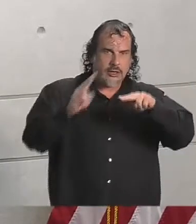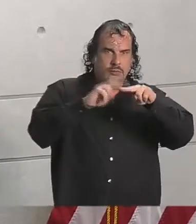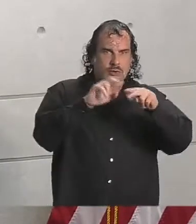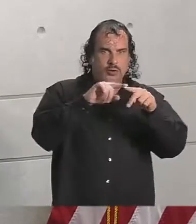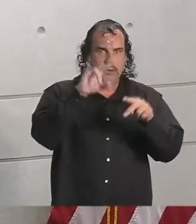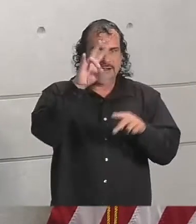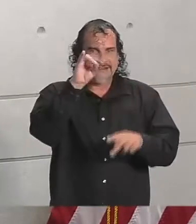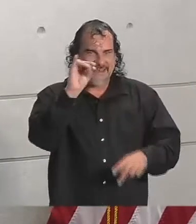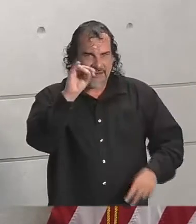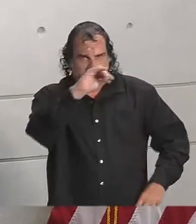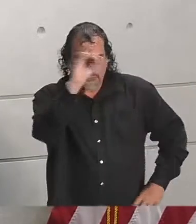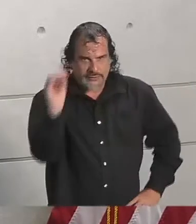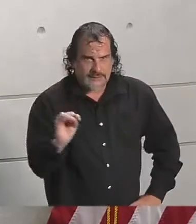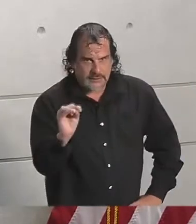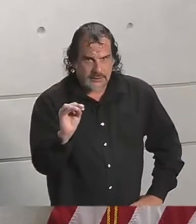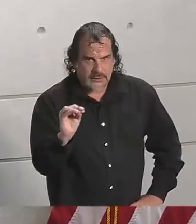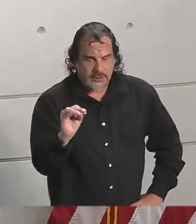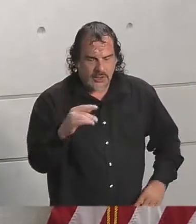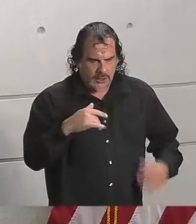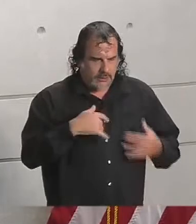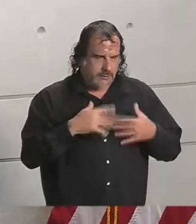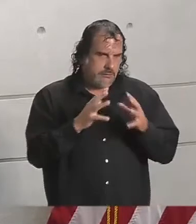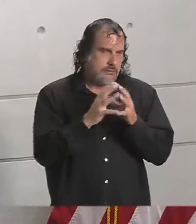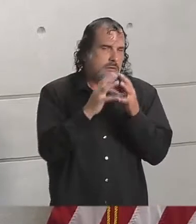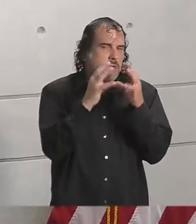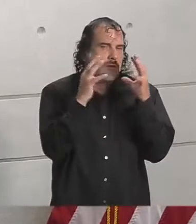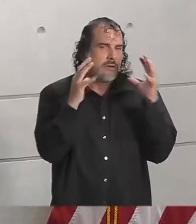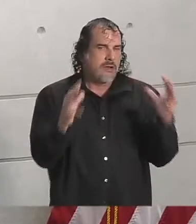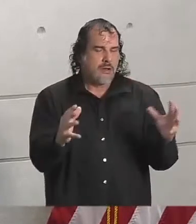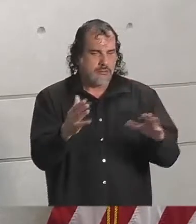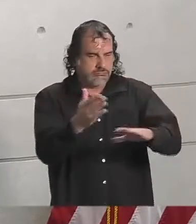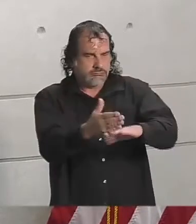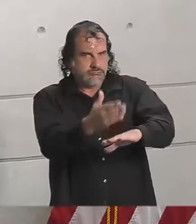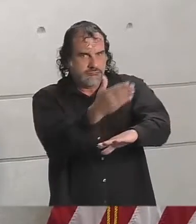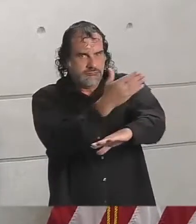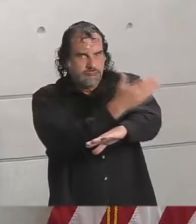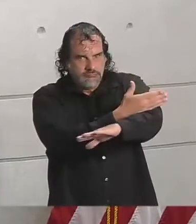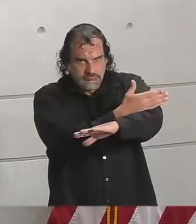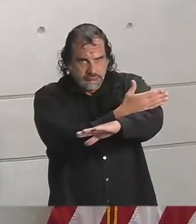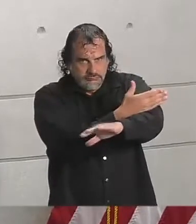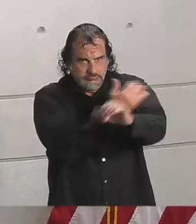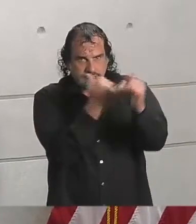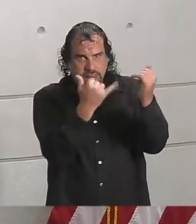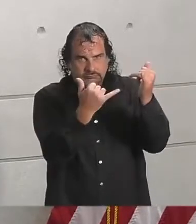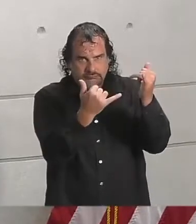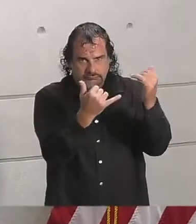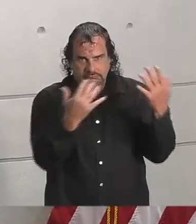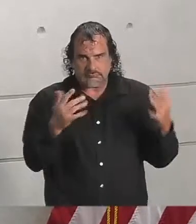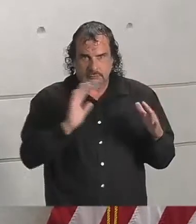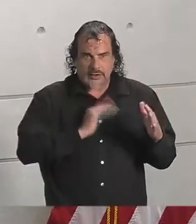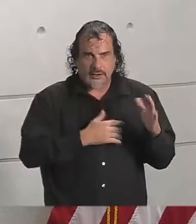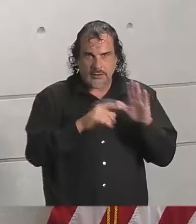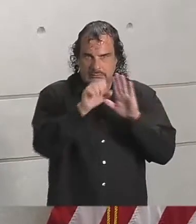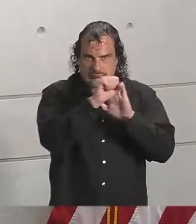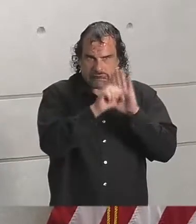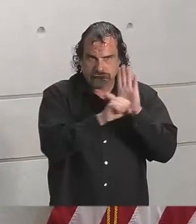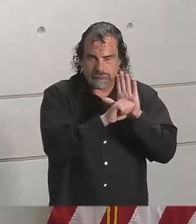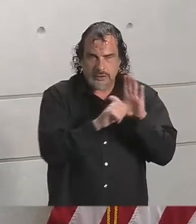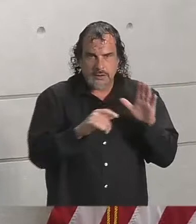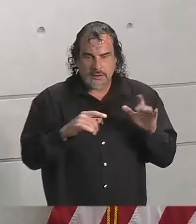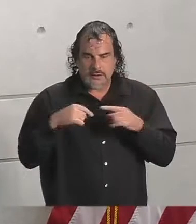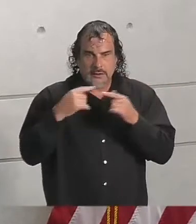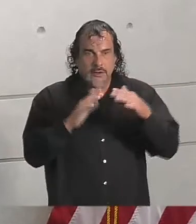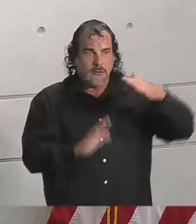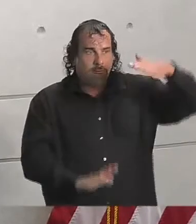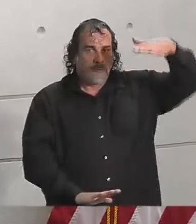We have had a tremendous move towards progress in our state since we reached our